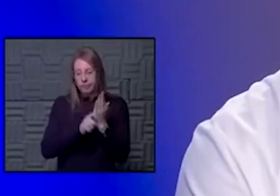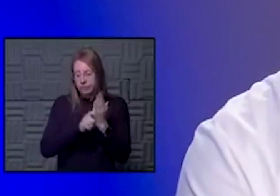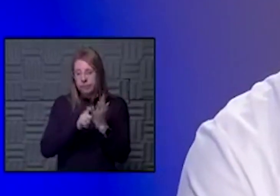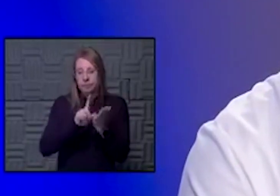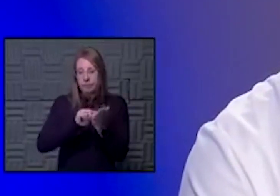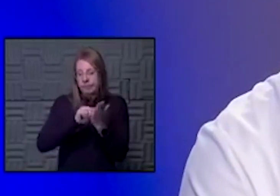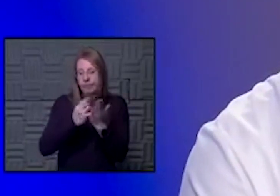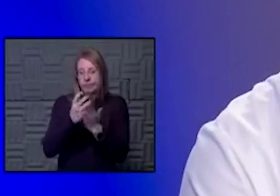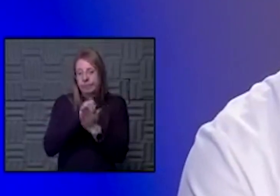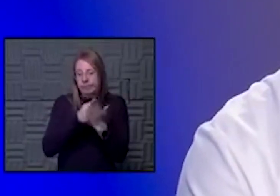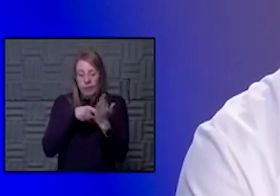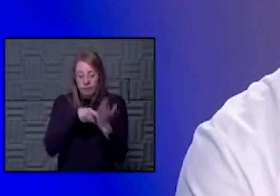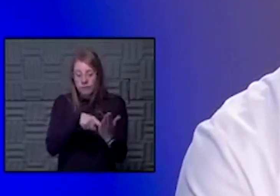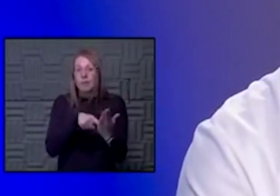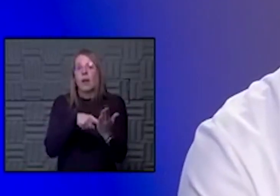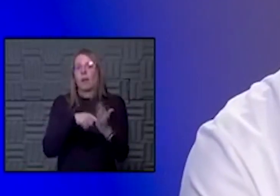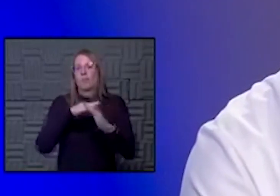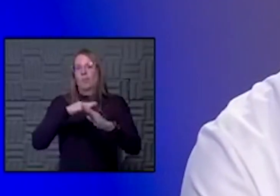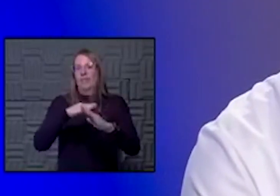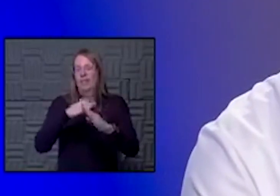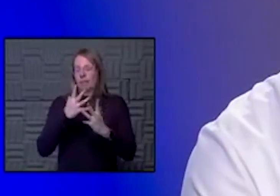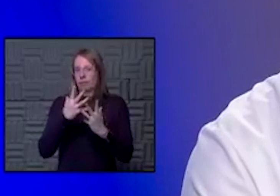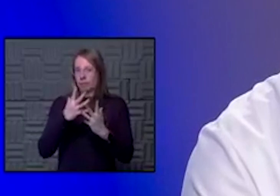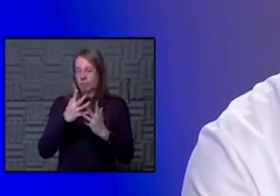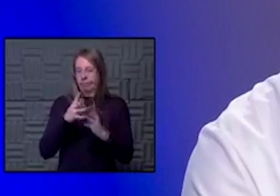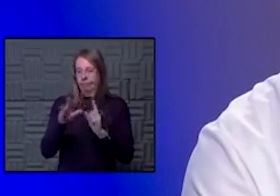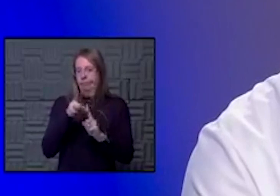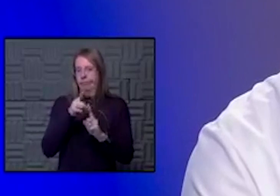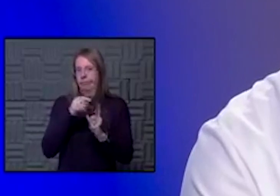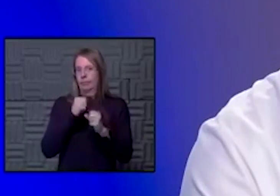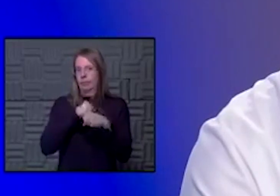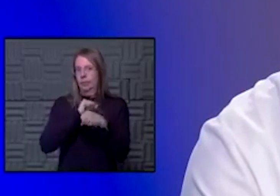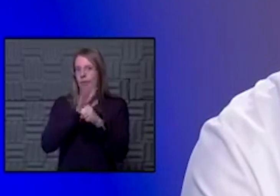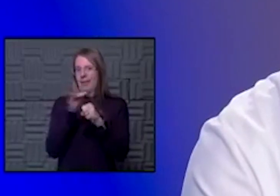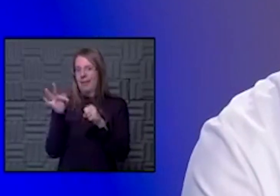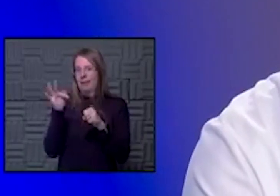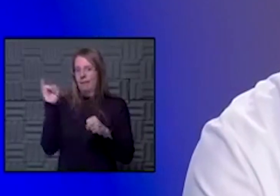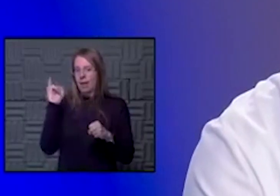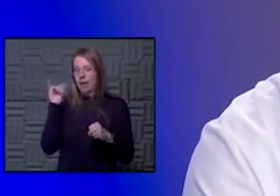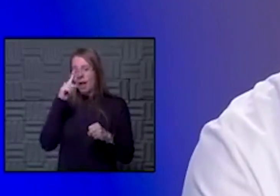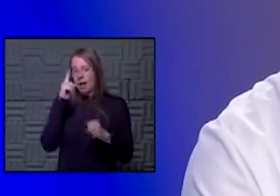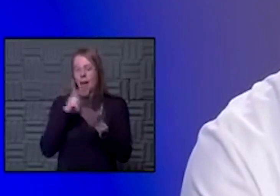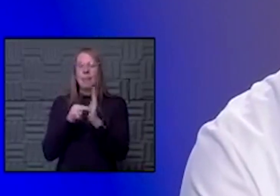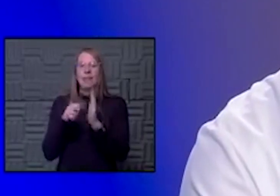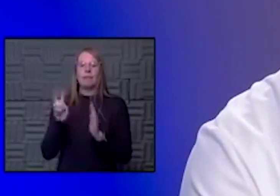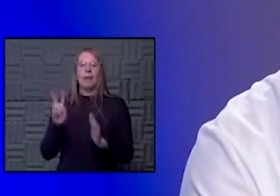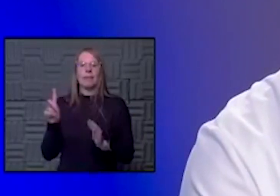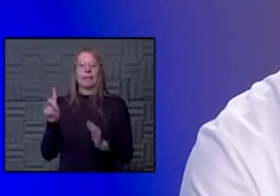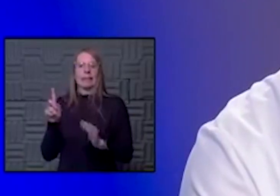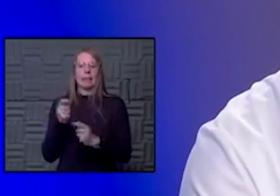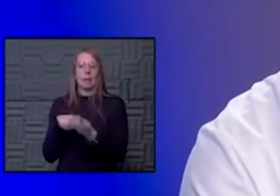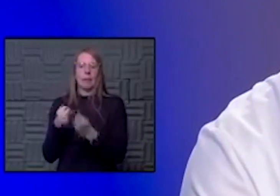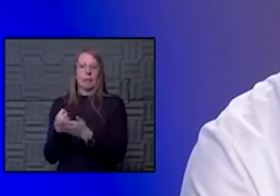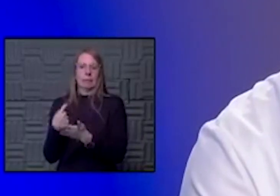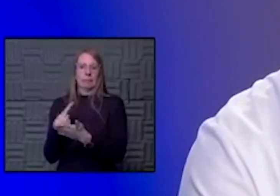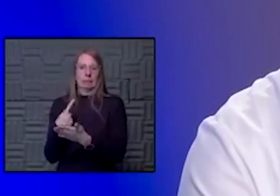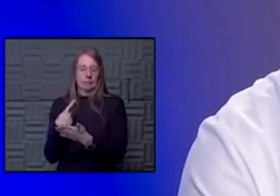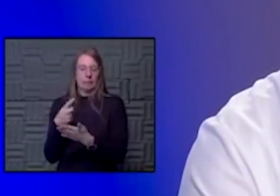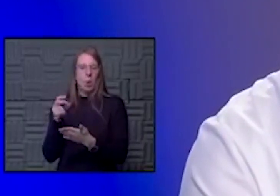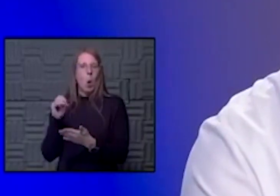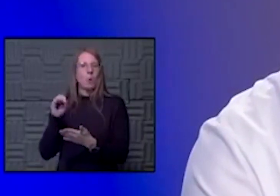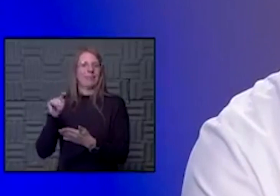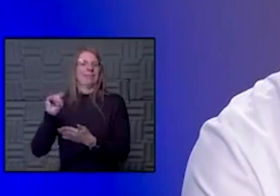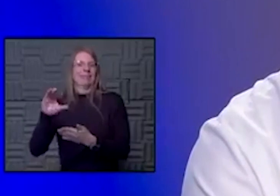showing that number one, it prevents you from getting COVID-19 infection. I'm talking about vitamin D supplementation that you can get over the counter,